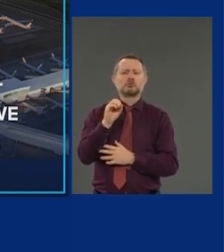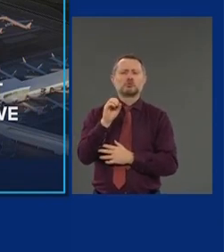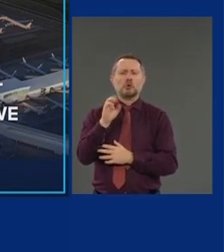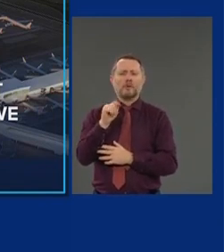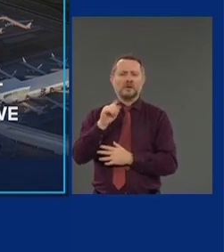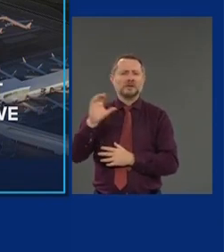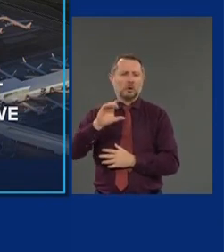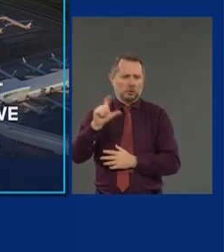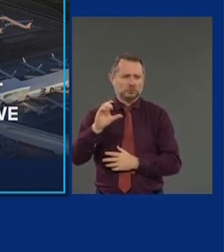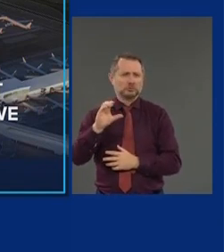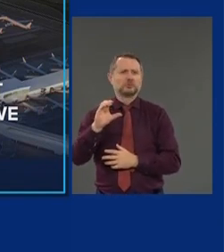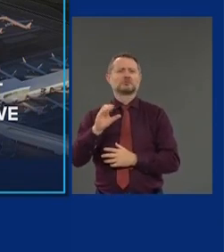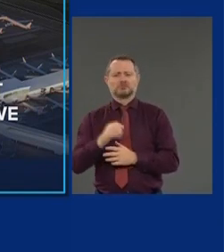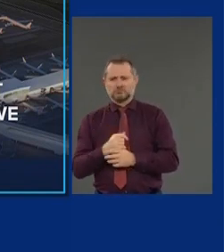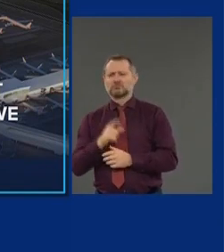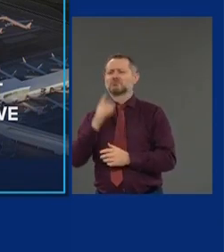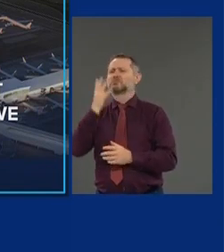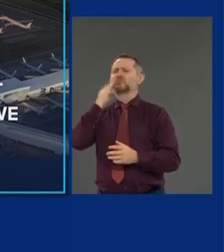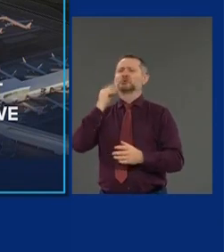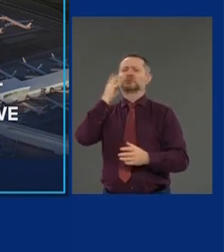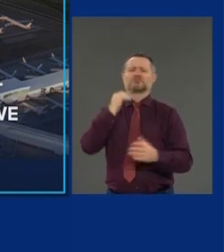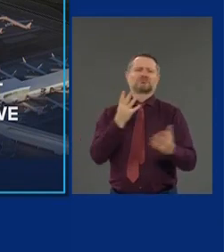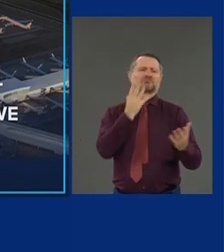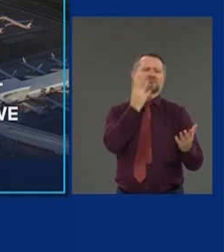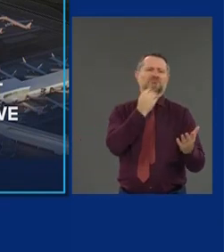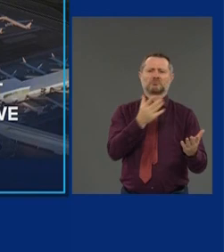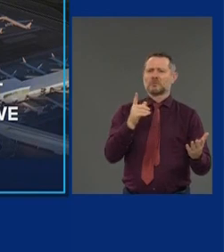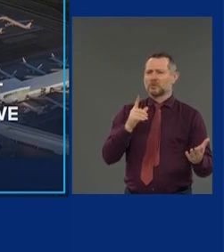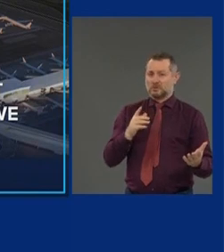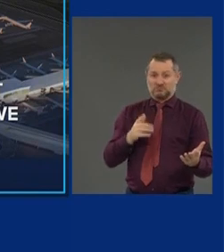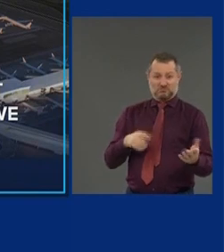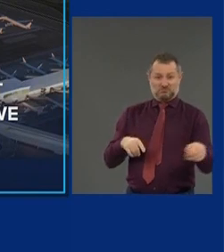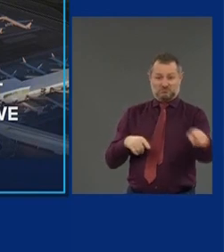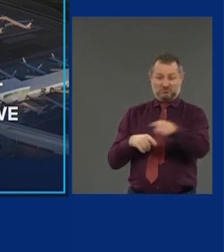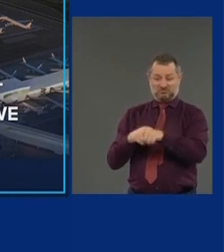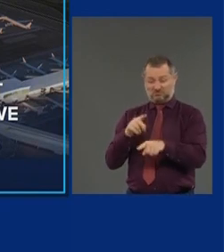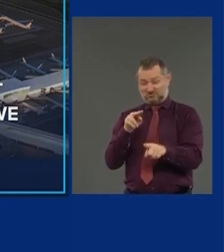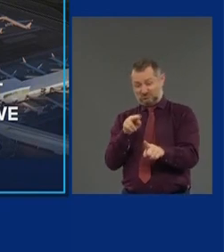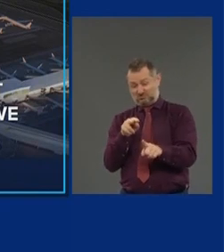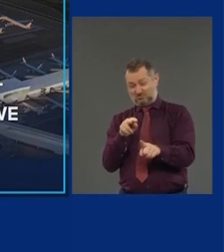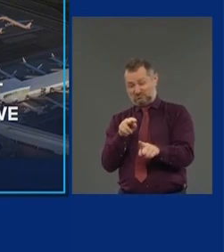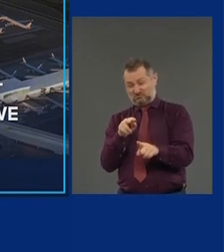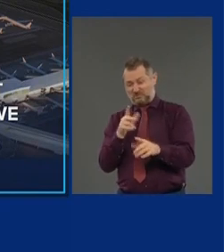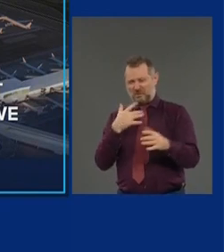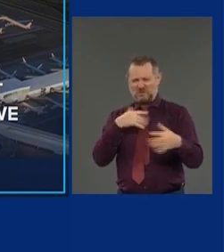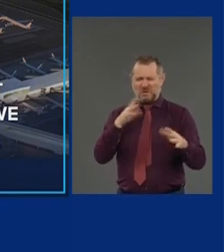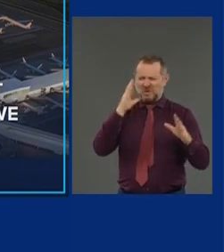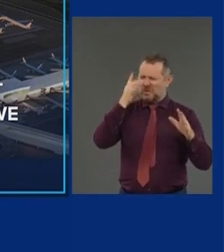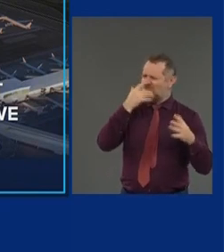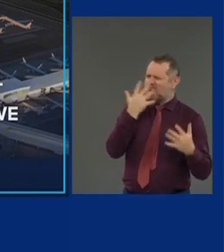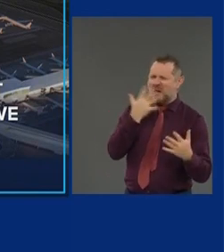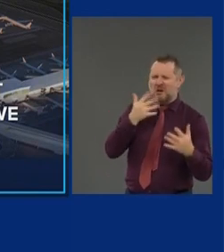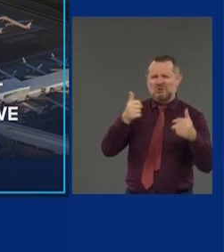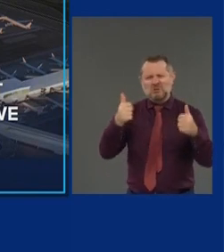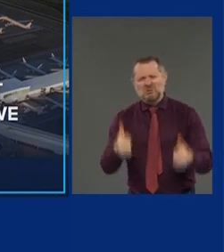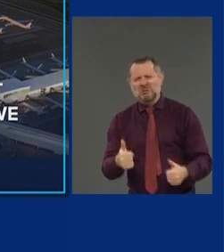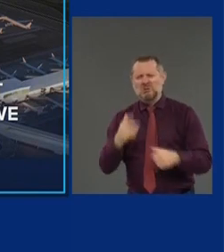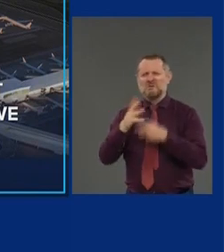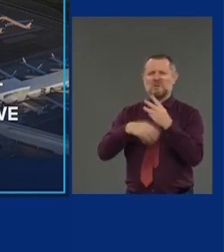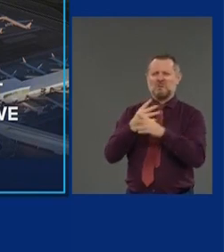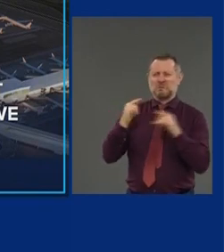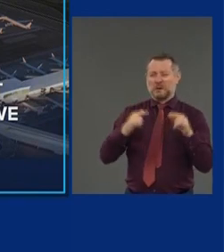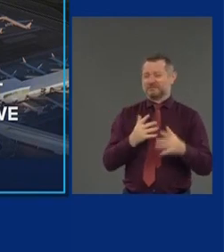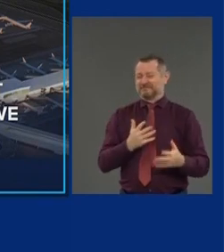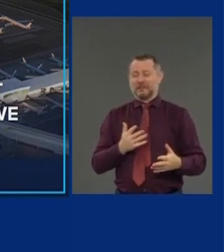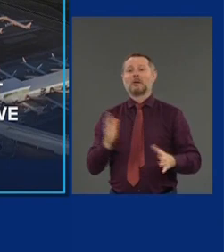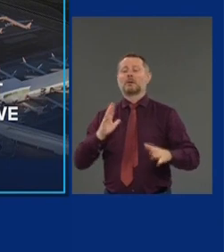old LaGuardia as third world. And it wouldn't have been possible without Governor Cuomo's vision, his continued support, and his